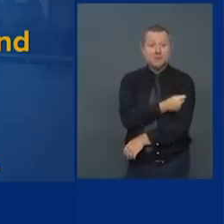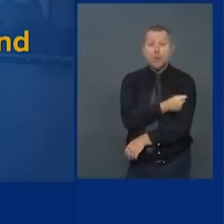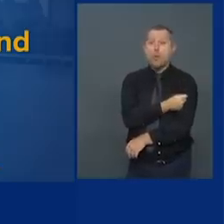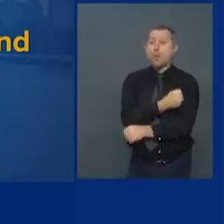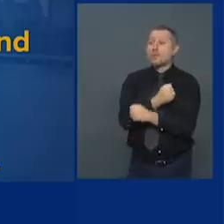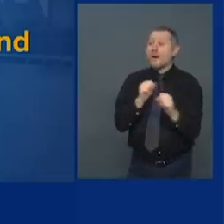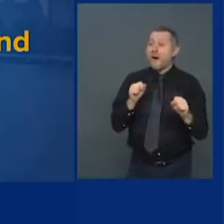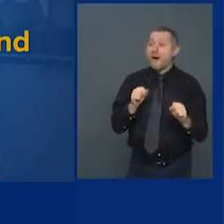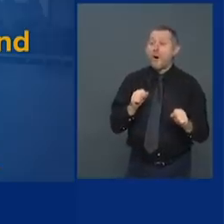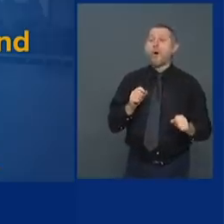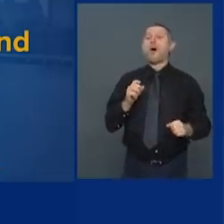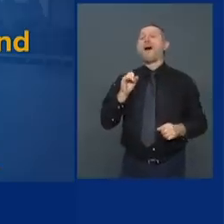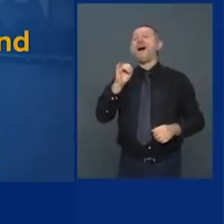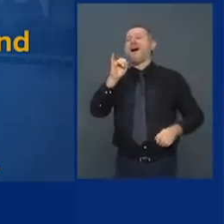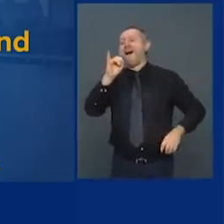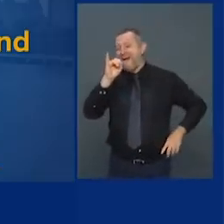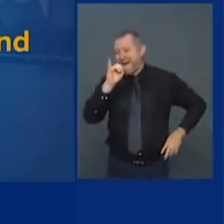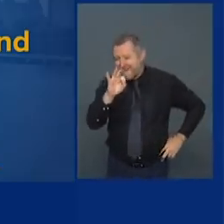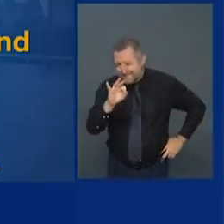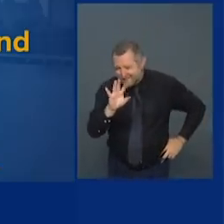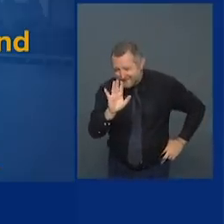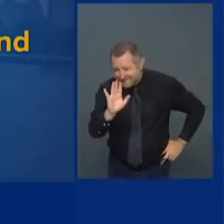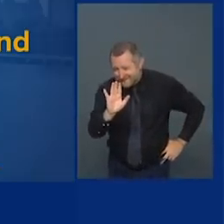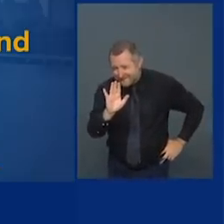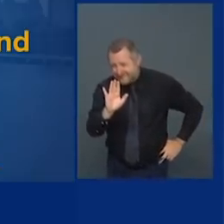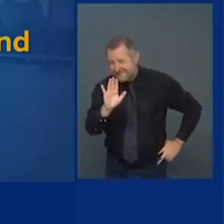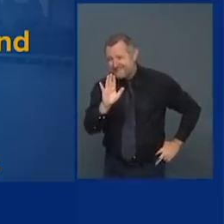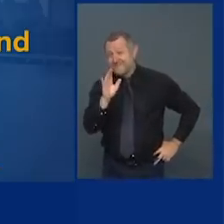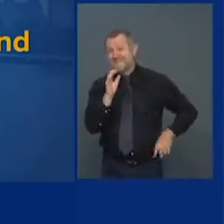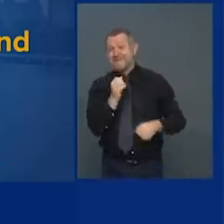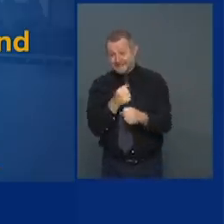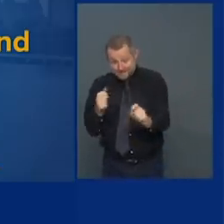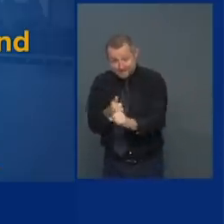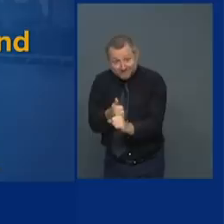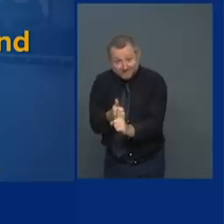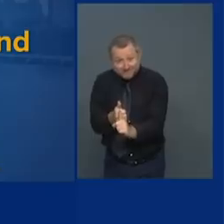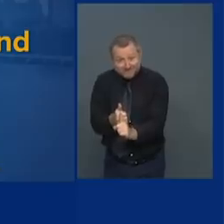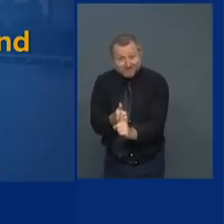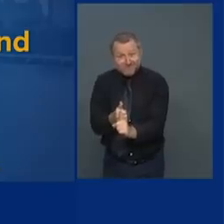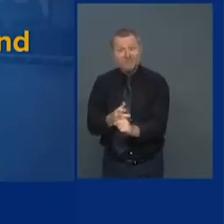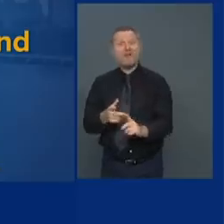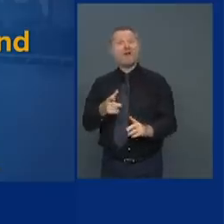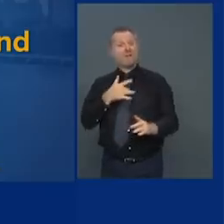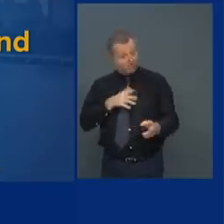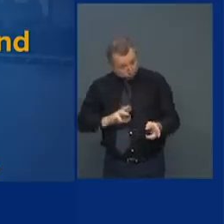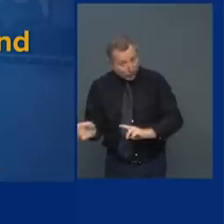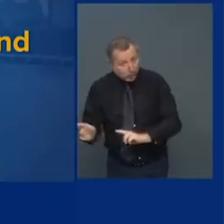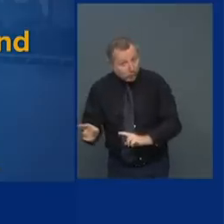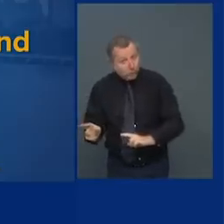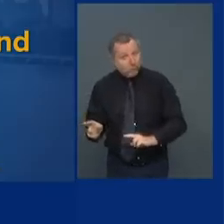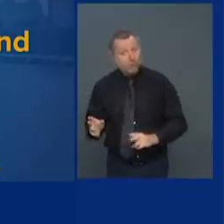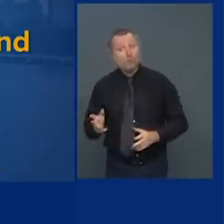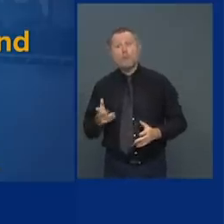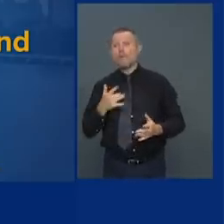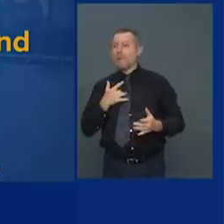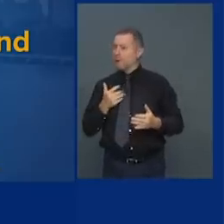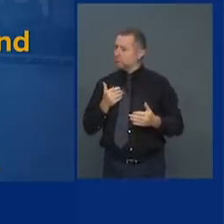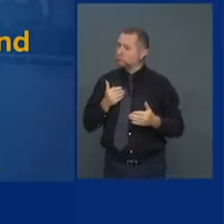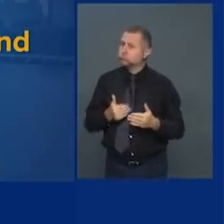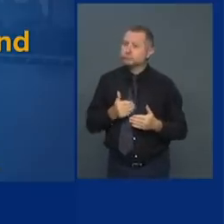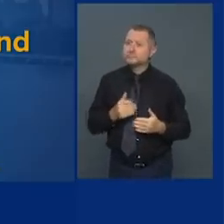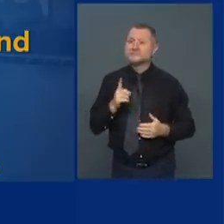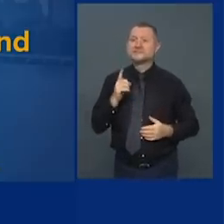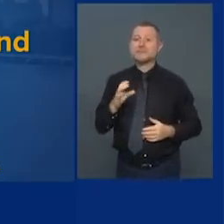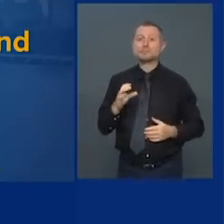if if a vaccine is safe and ready by the end of this year that's one situation if it's ready